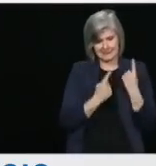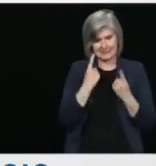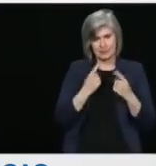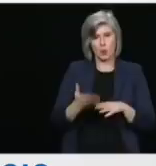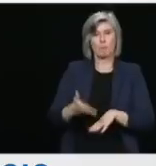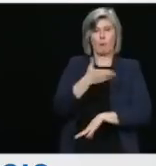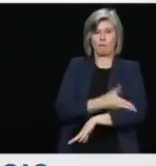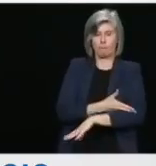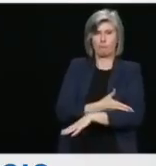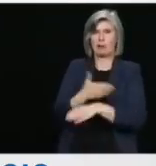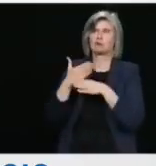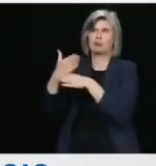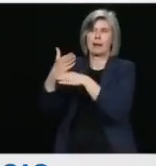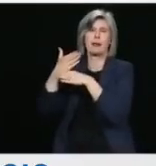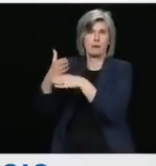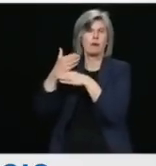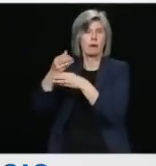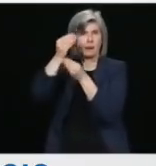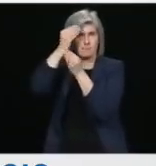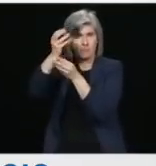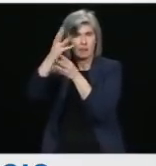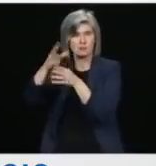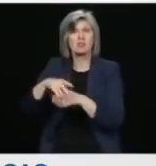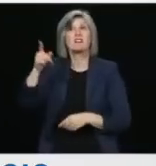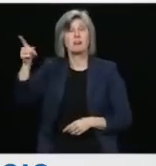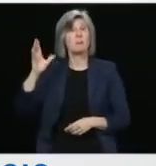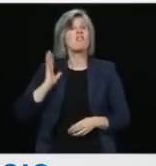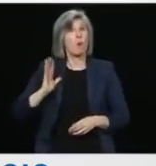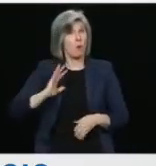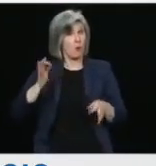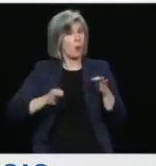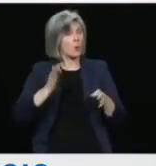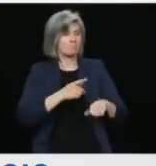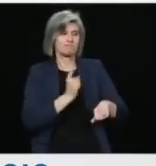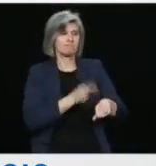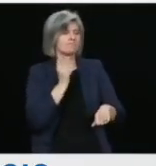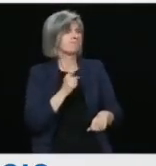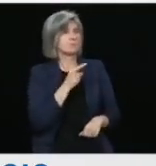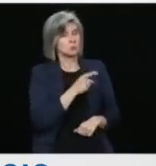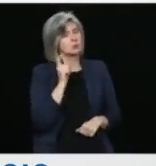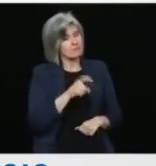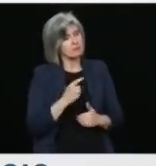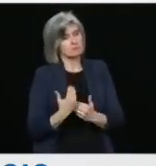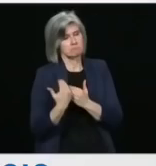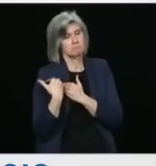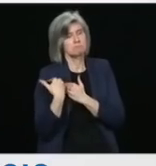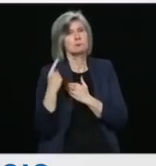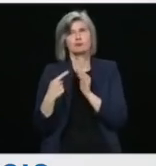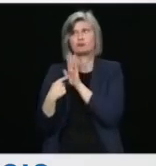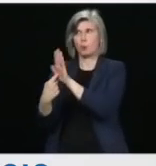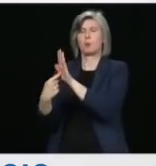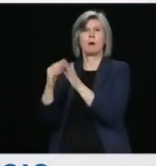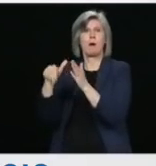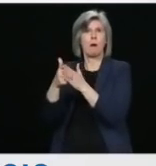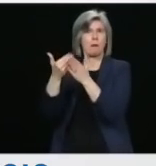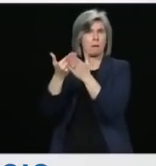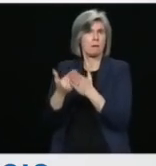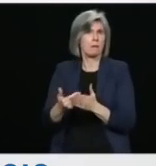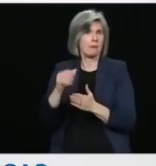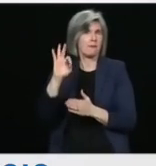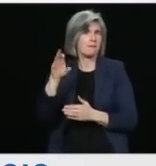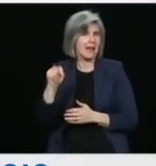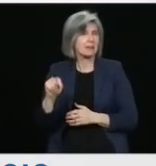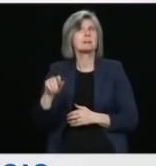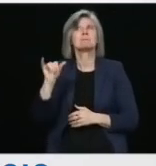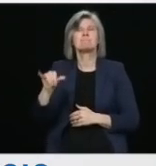concerns before. While we have been working with CSIS to implement earlier recommendations to address these concerns,